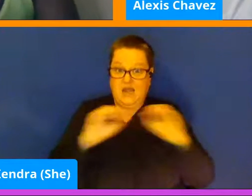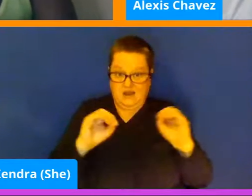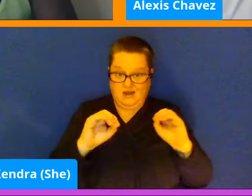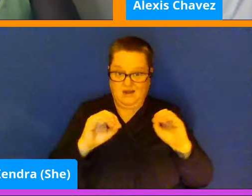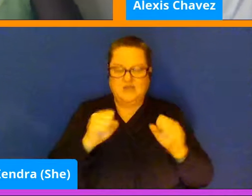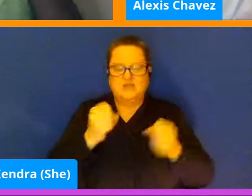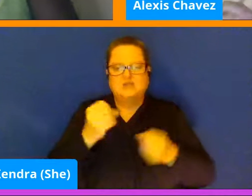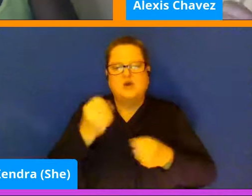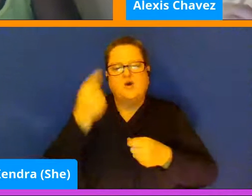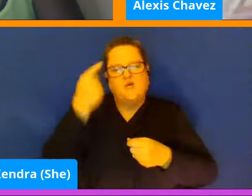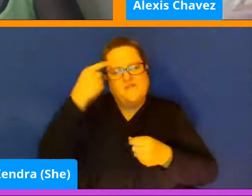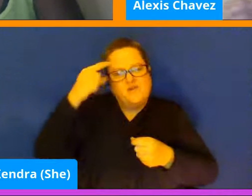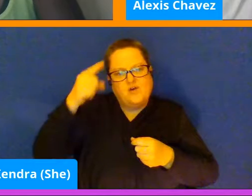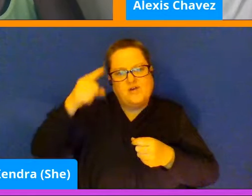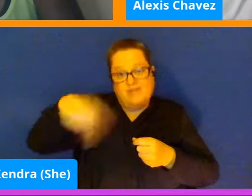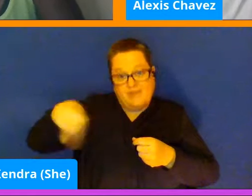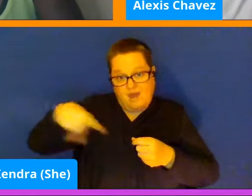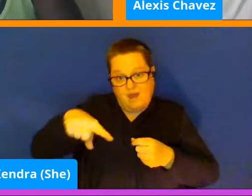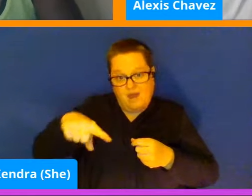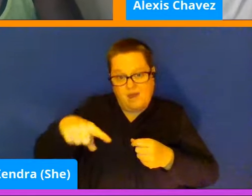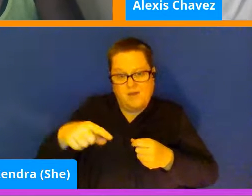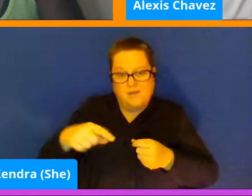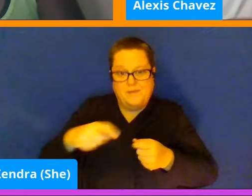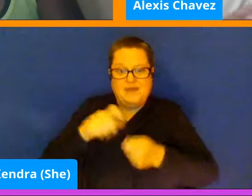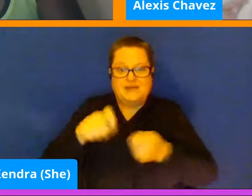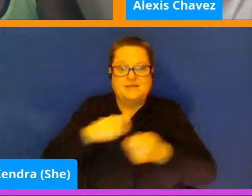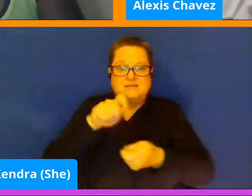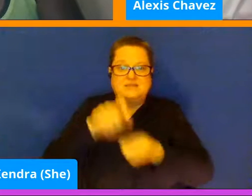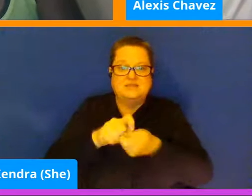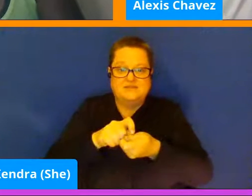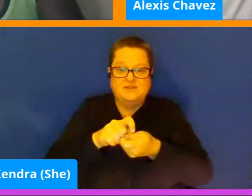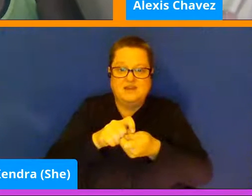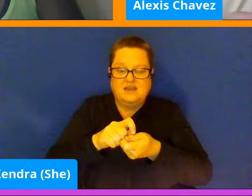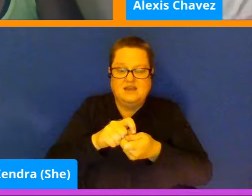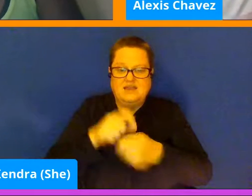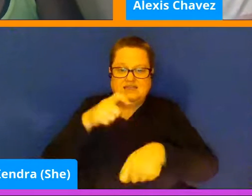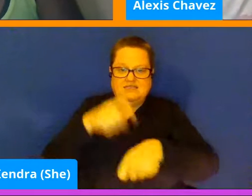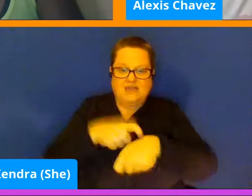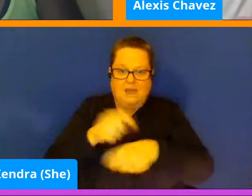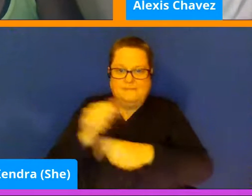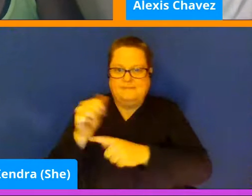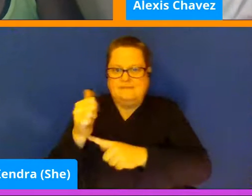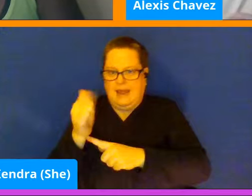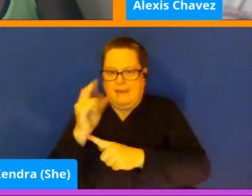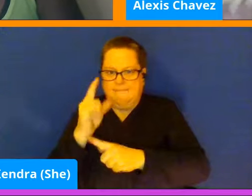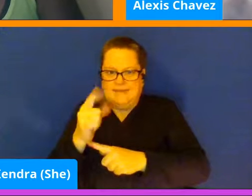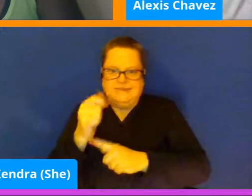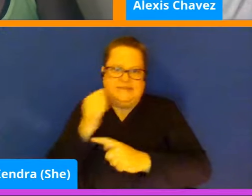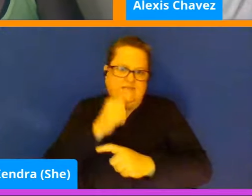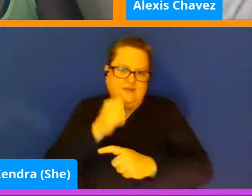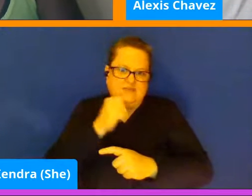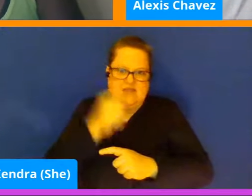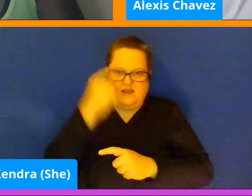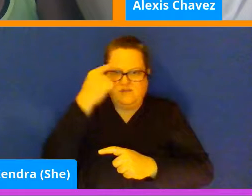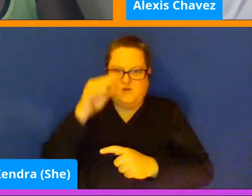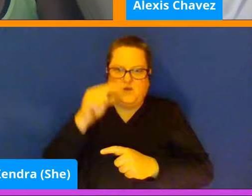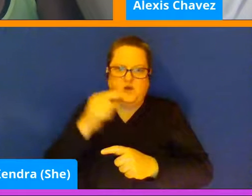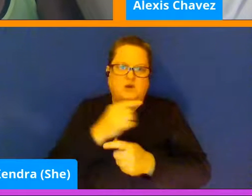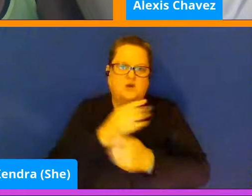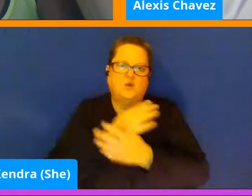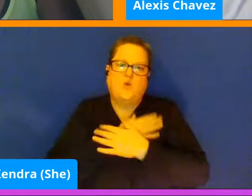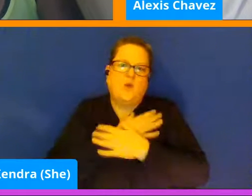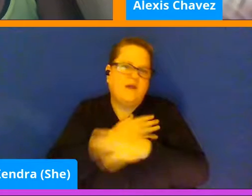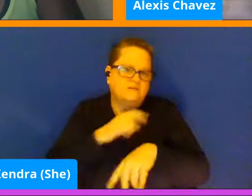being very particular about setting aside 10 minutes a day for some quiet time for